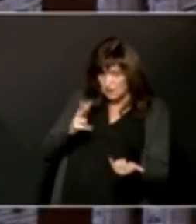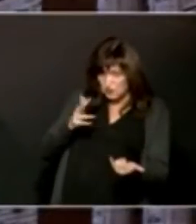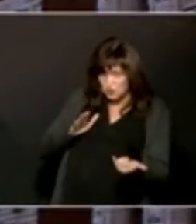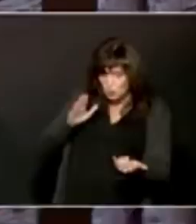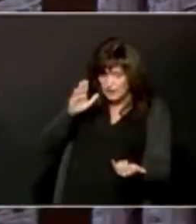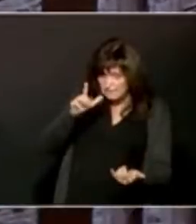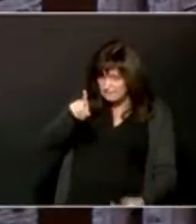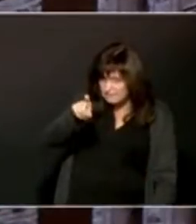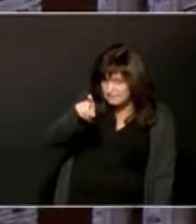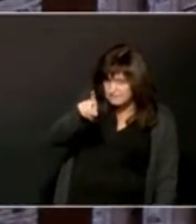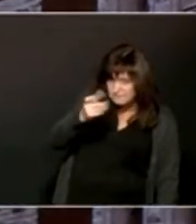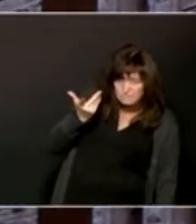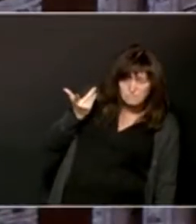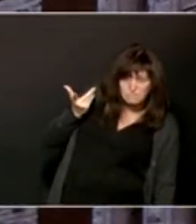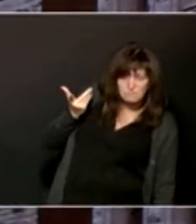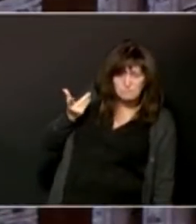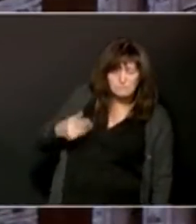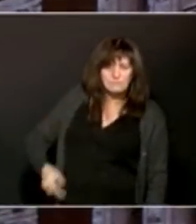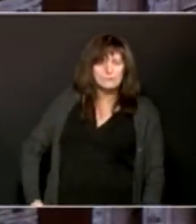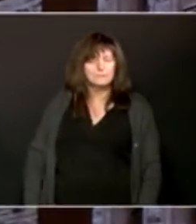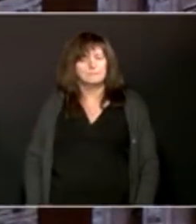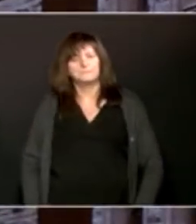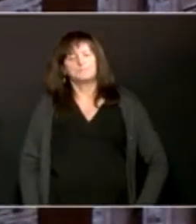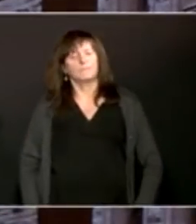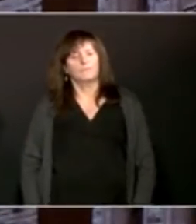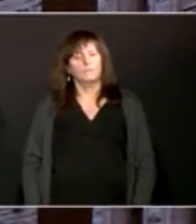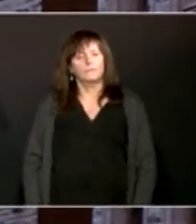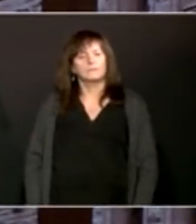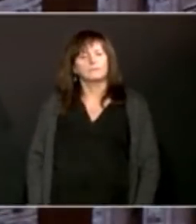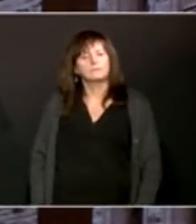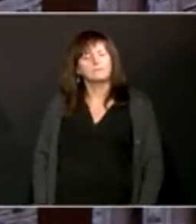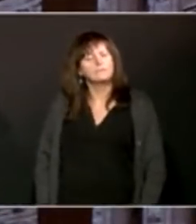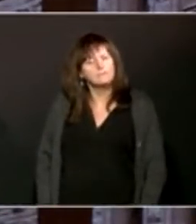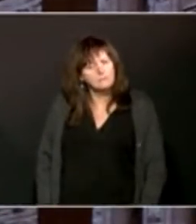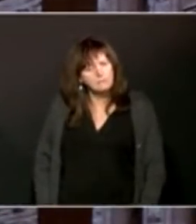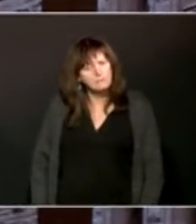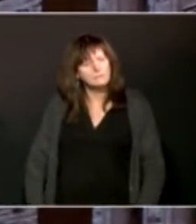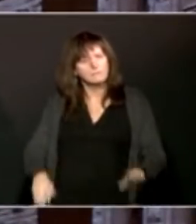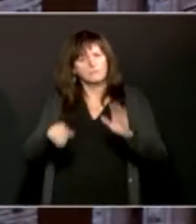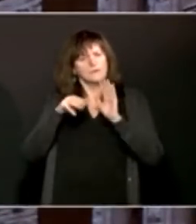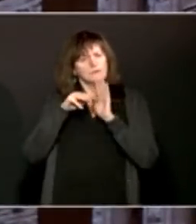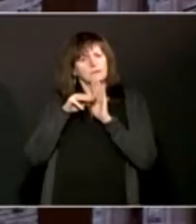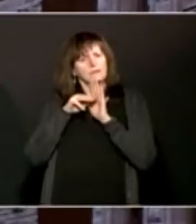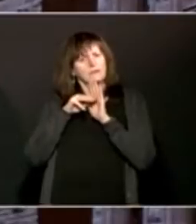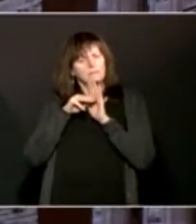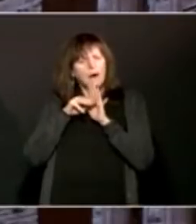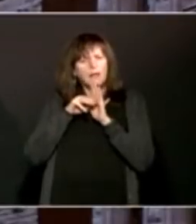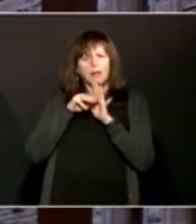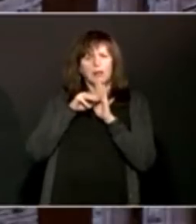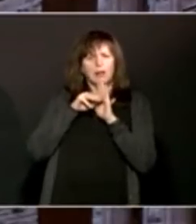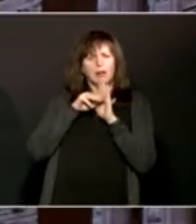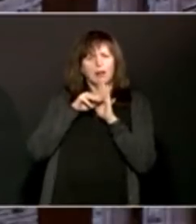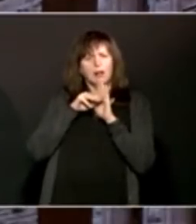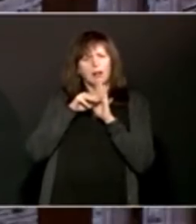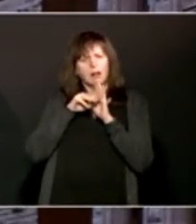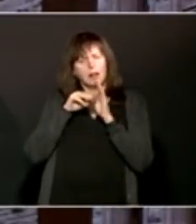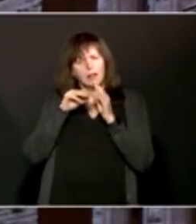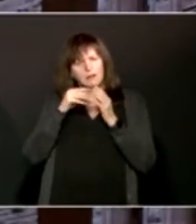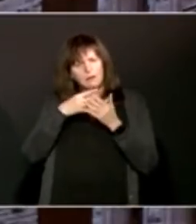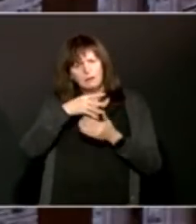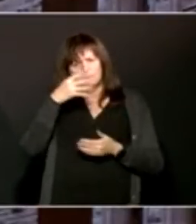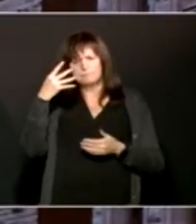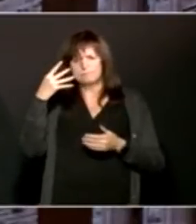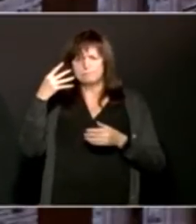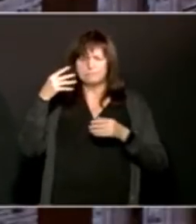So the modelers are looking at to say that we could be going into a third wave, whether we're in a true third wave. As